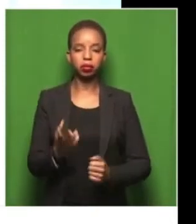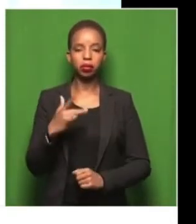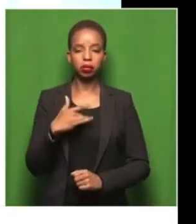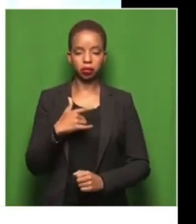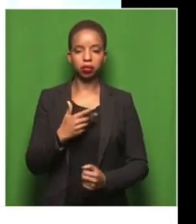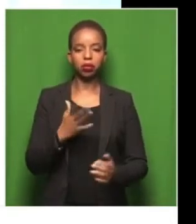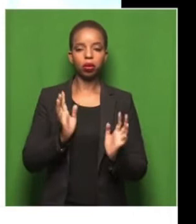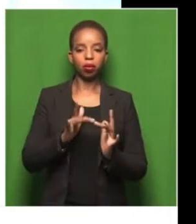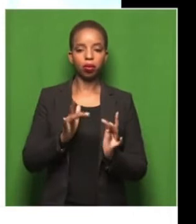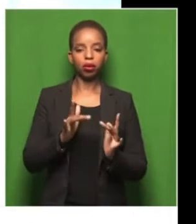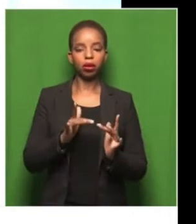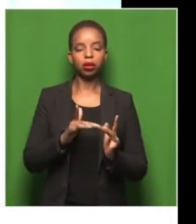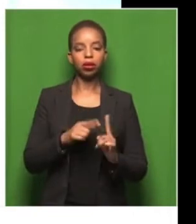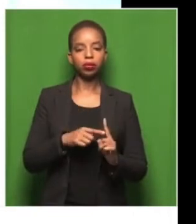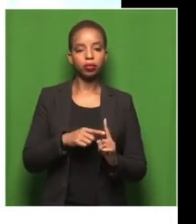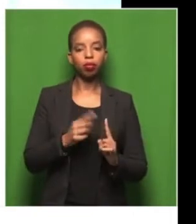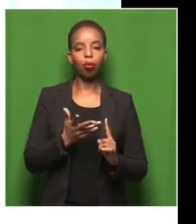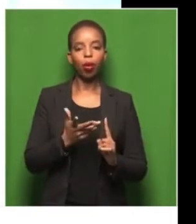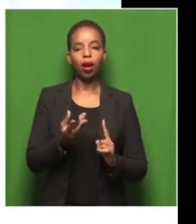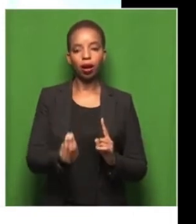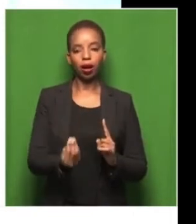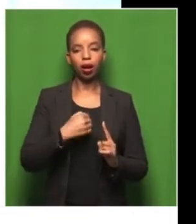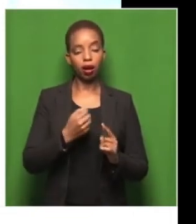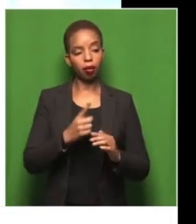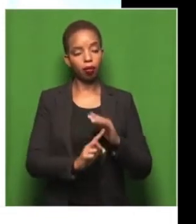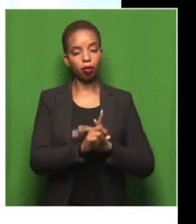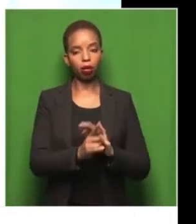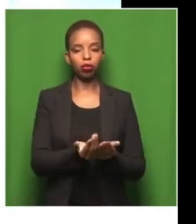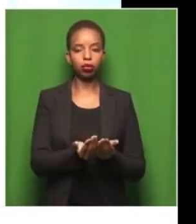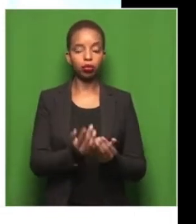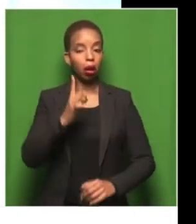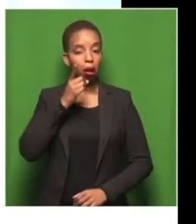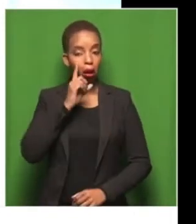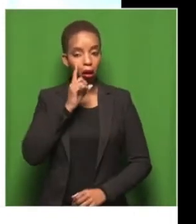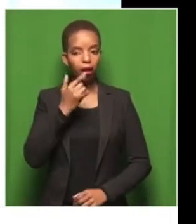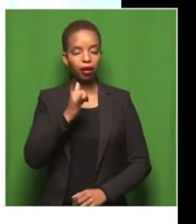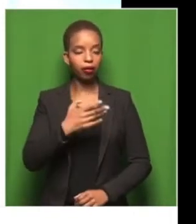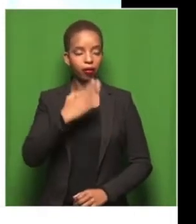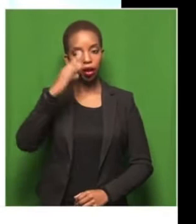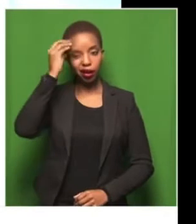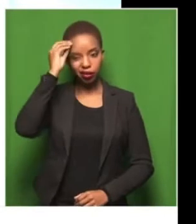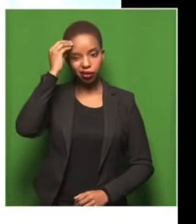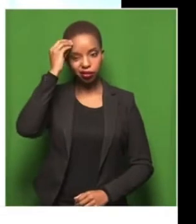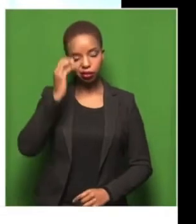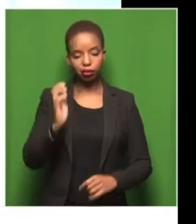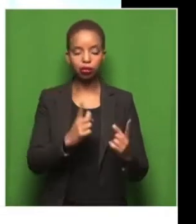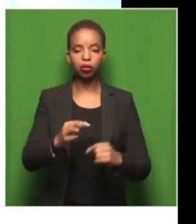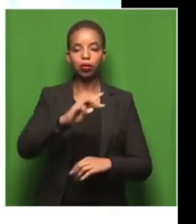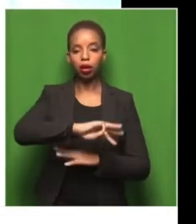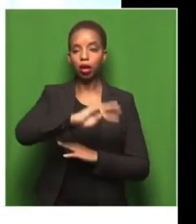which is where my son goes to school and see if they would be interested in doing the rainbow